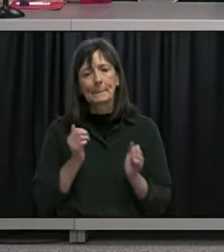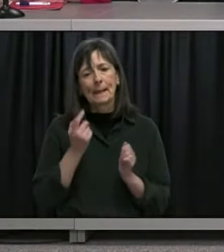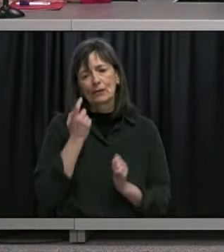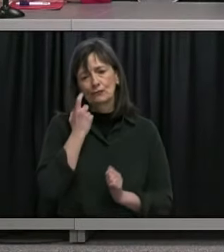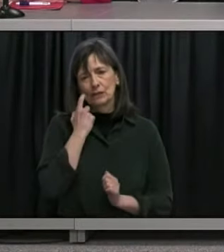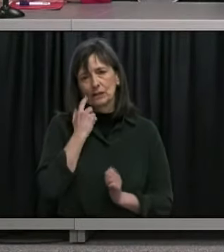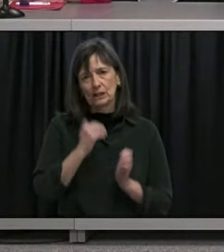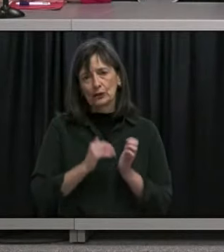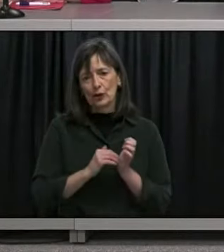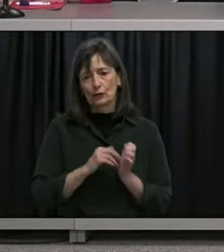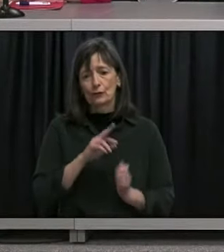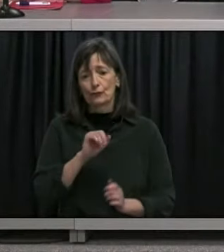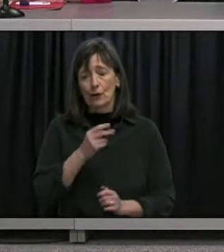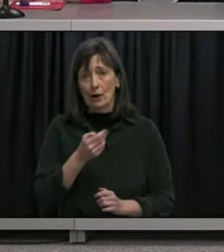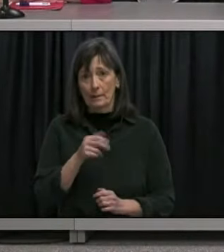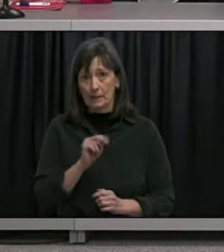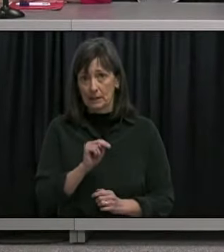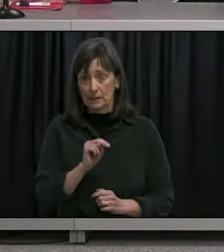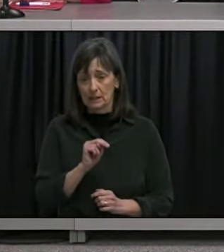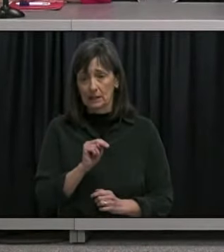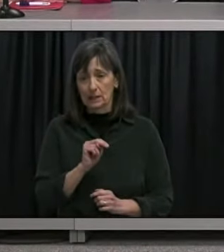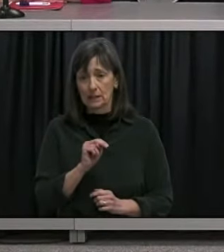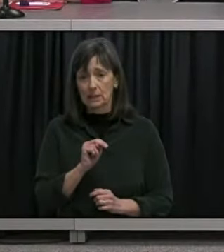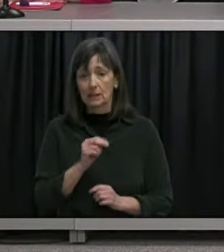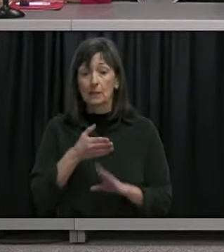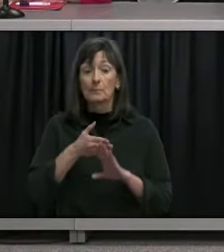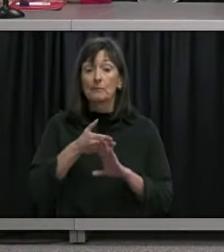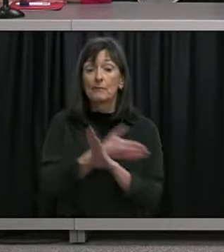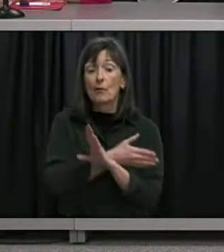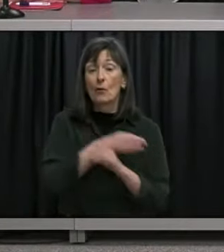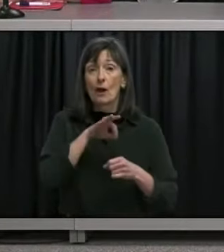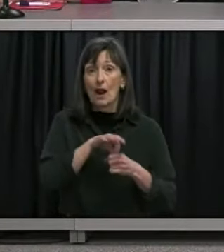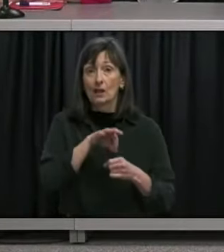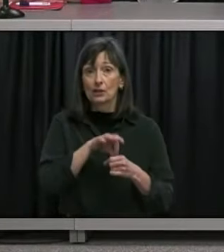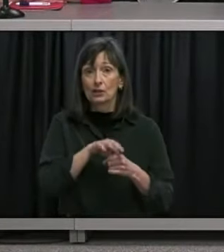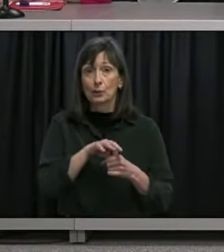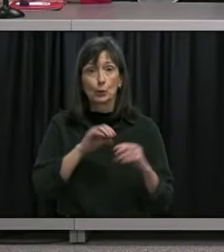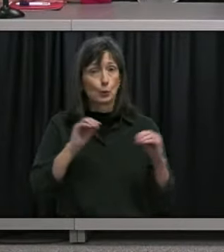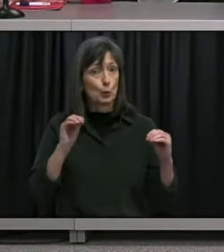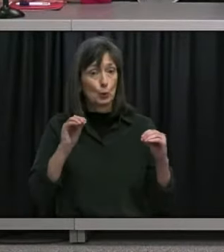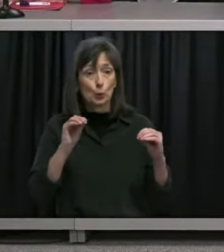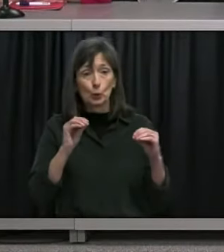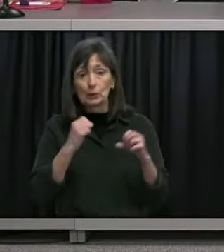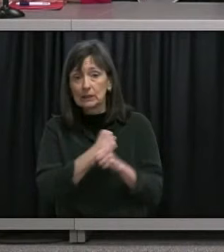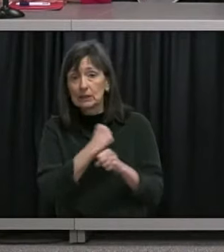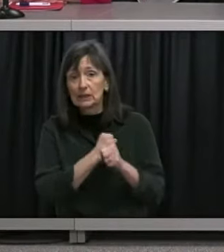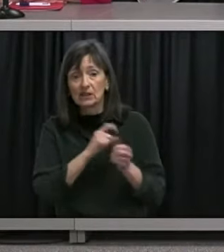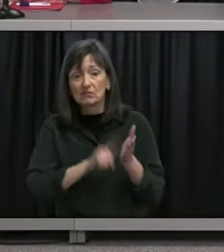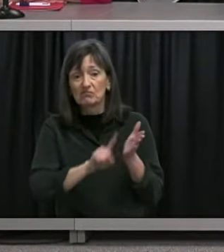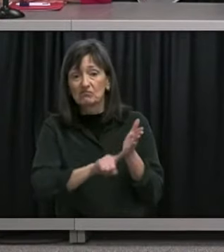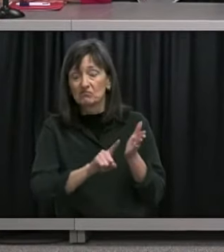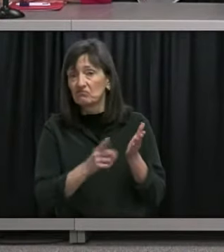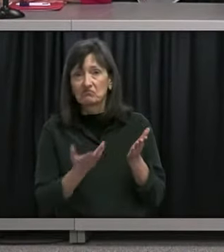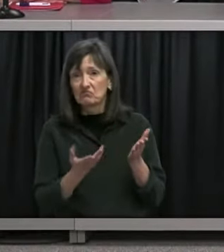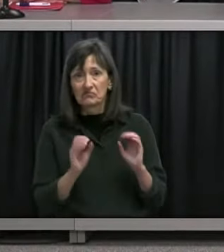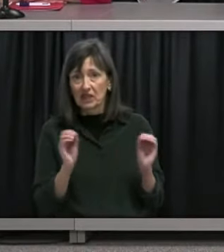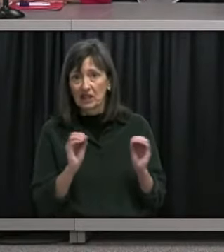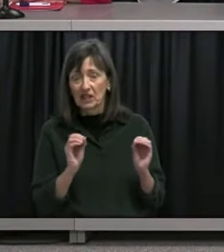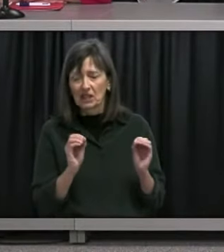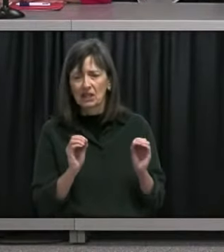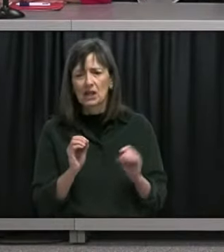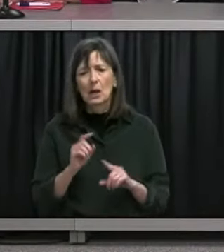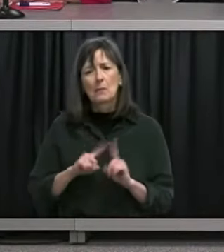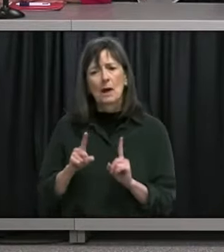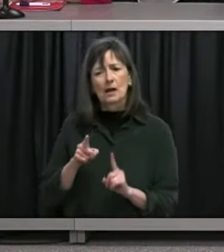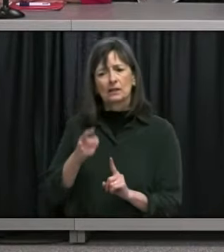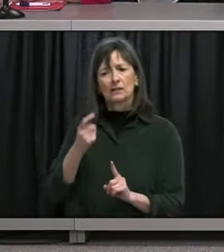modeling of case numbers prior to the election call if that's the case what were you talking about last month